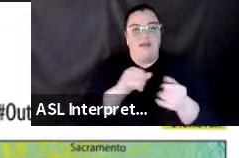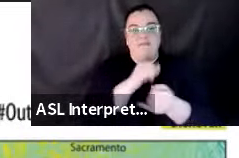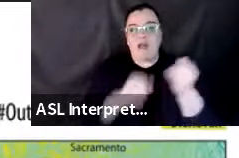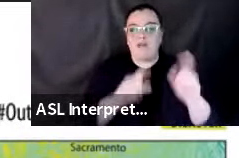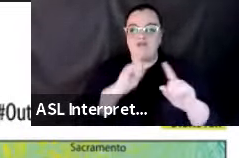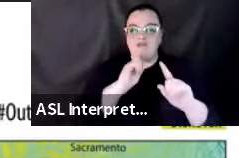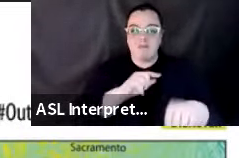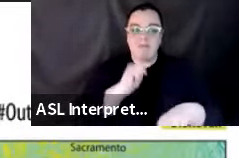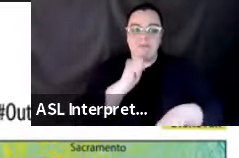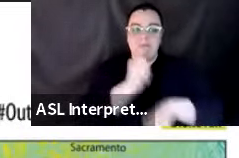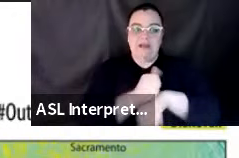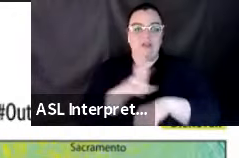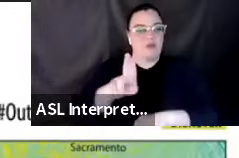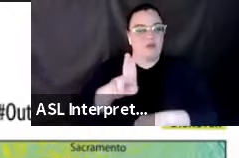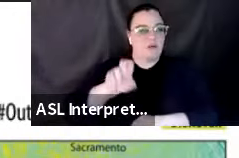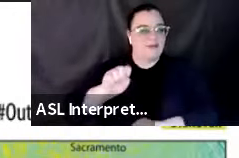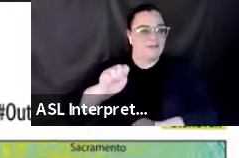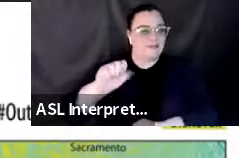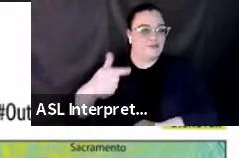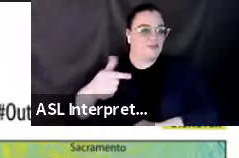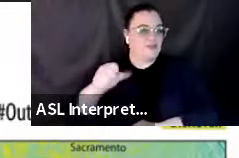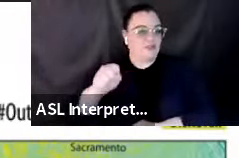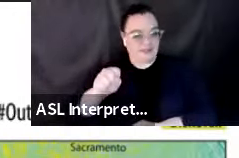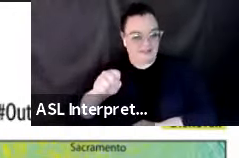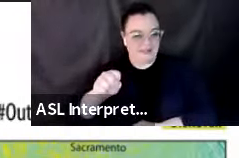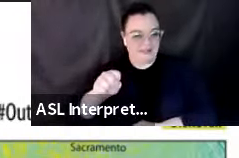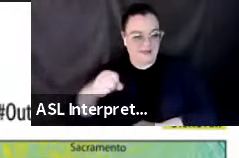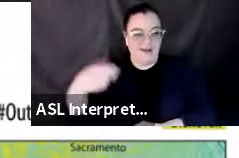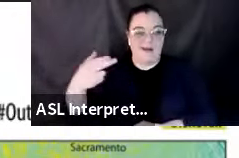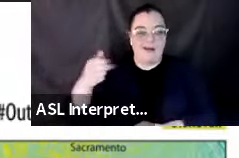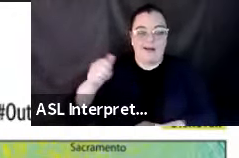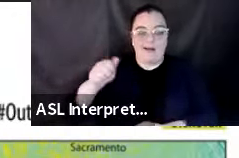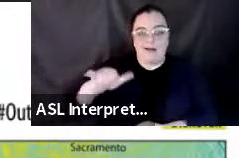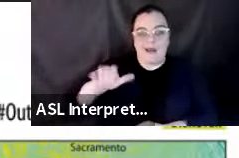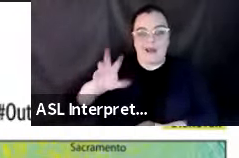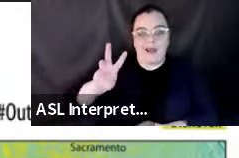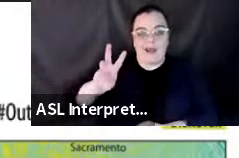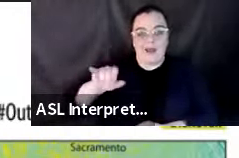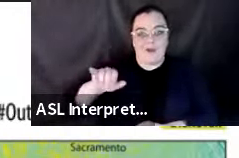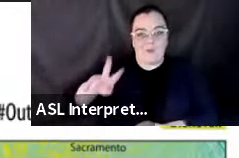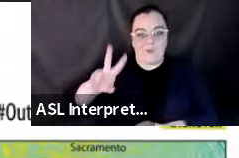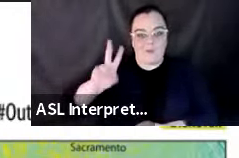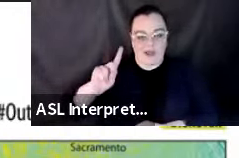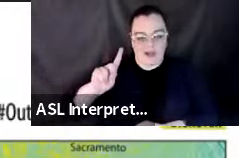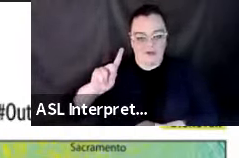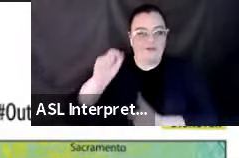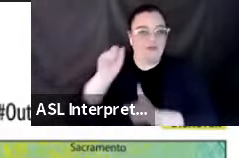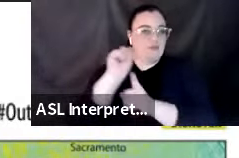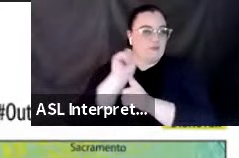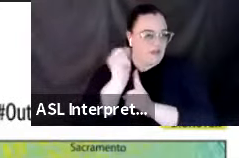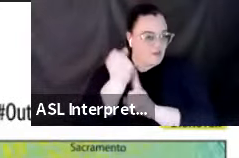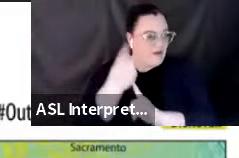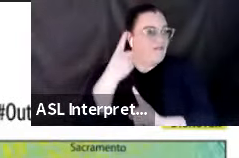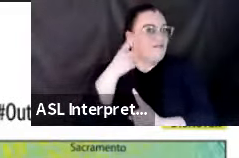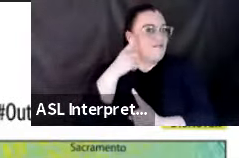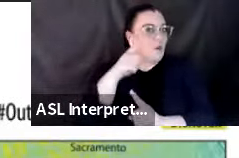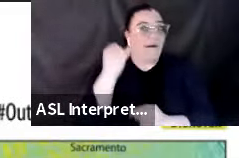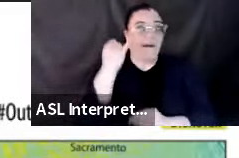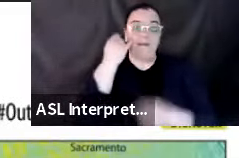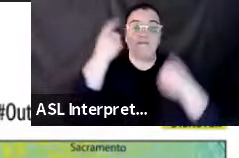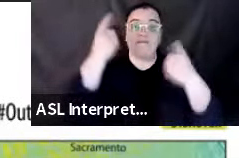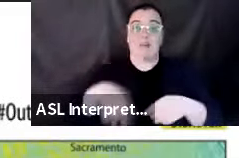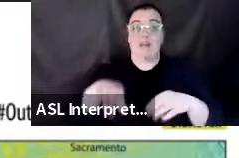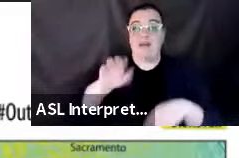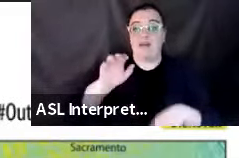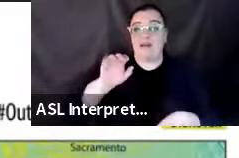U.S. Geological Survey Haywired scenario of a magnitude seven on the Hayward Fault. And now we talked